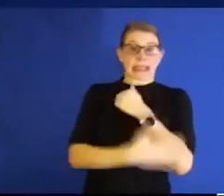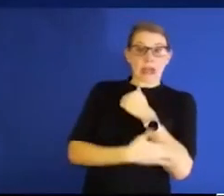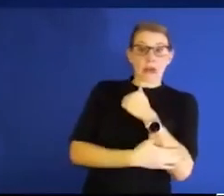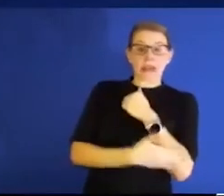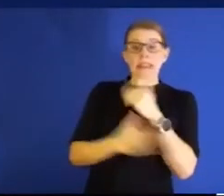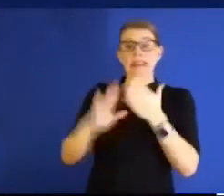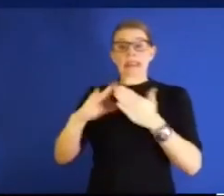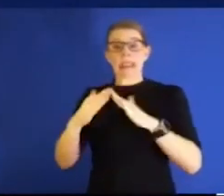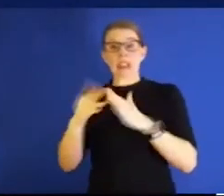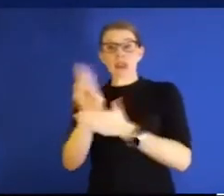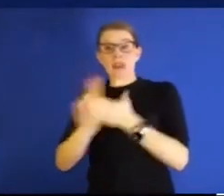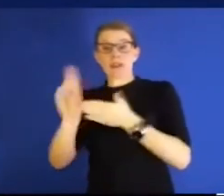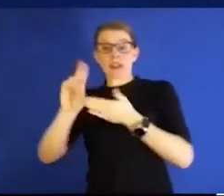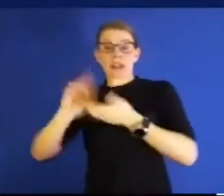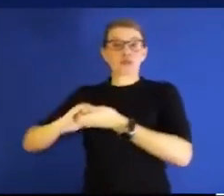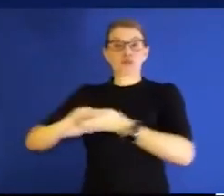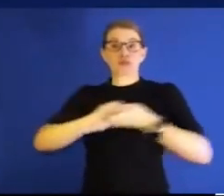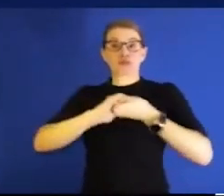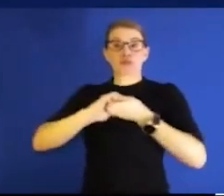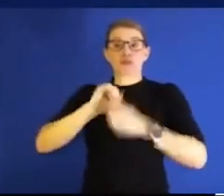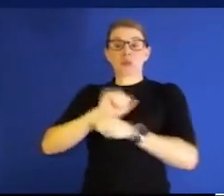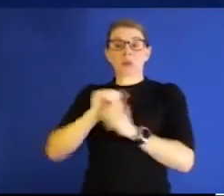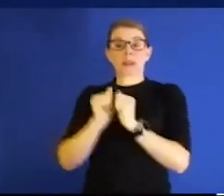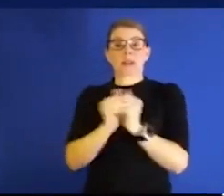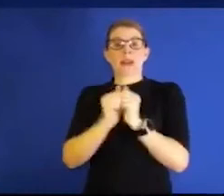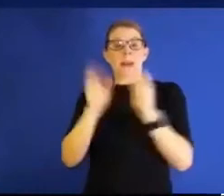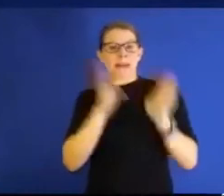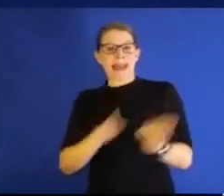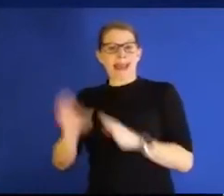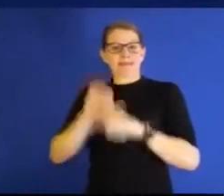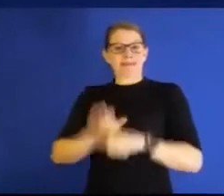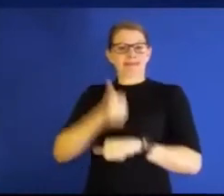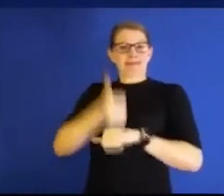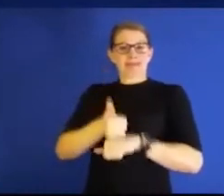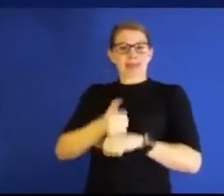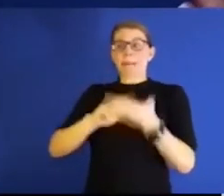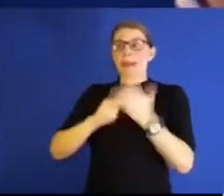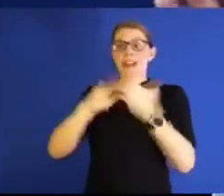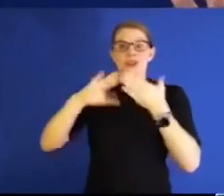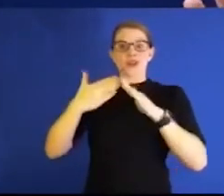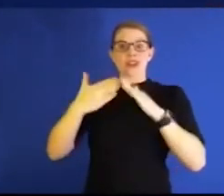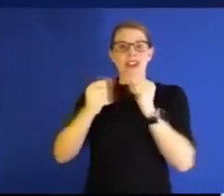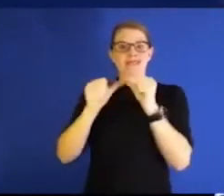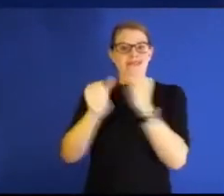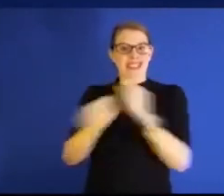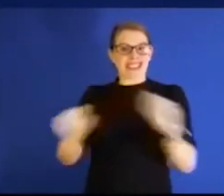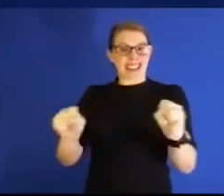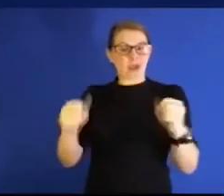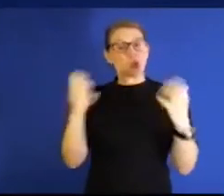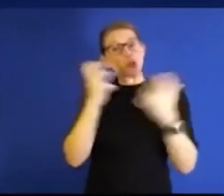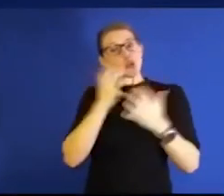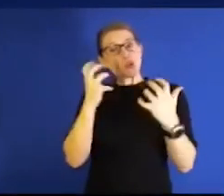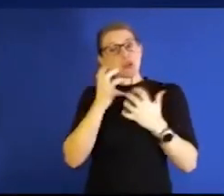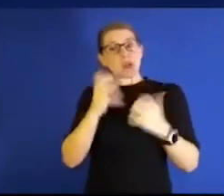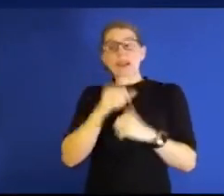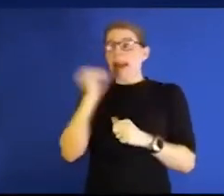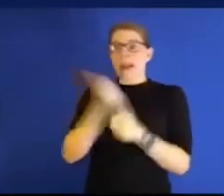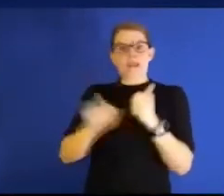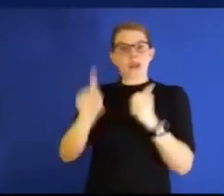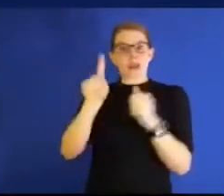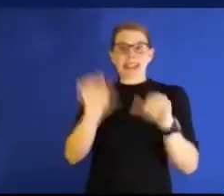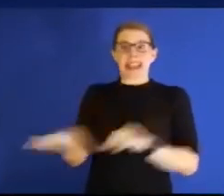working together, they put together a plan that kept the community safe. And that's a remarkable statement because not everybody's done that.